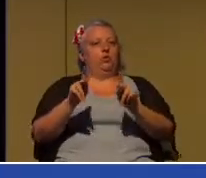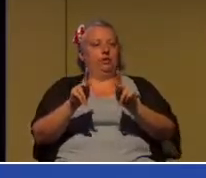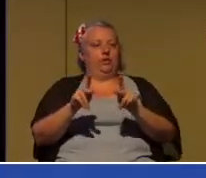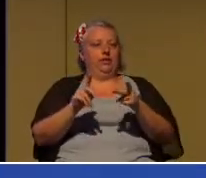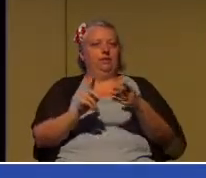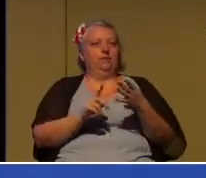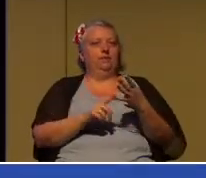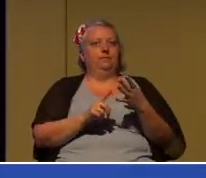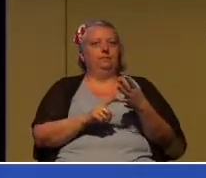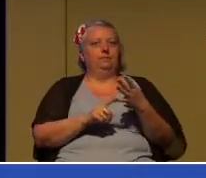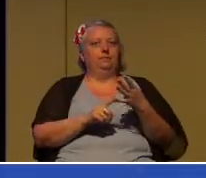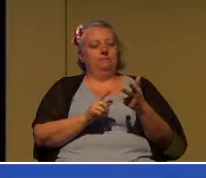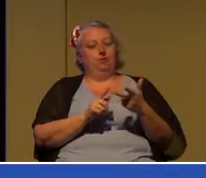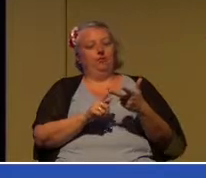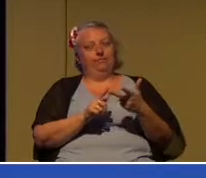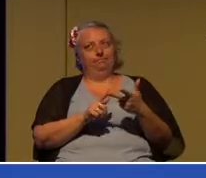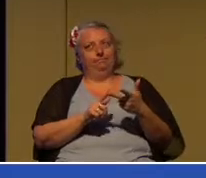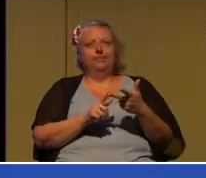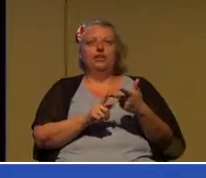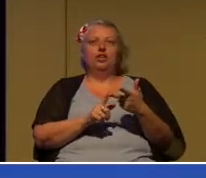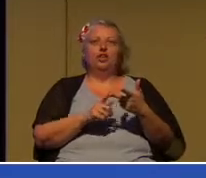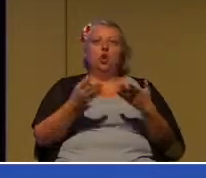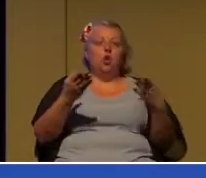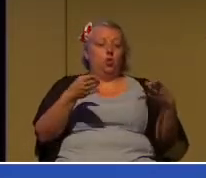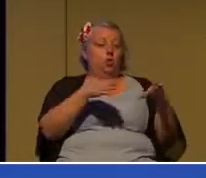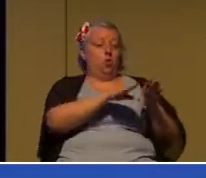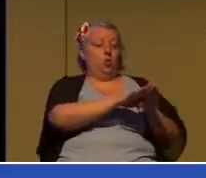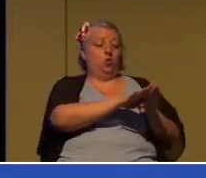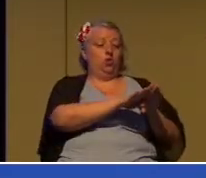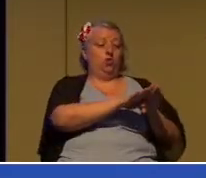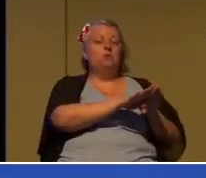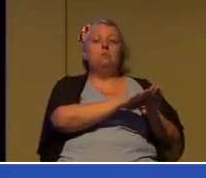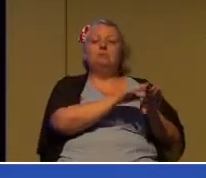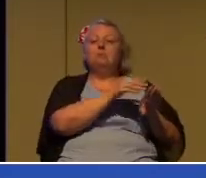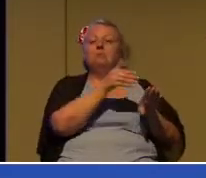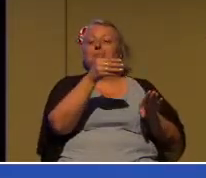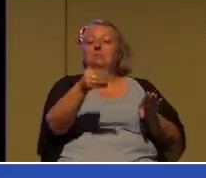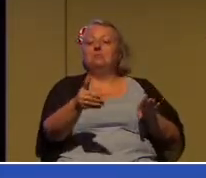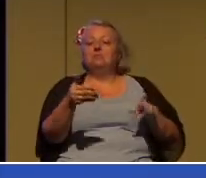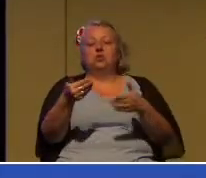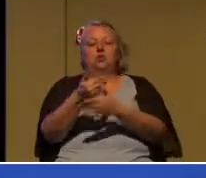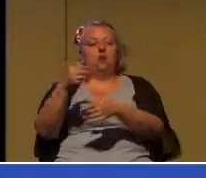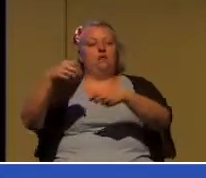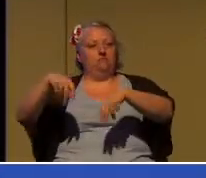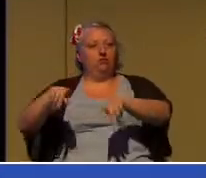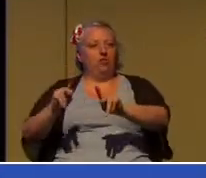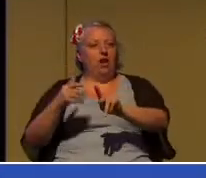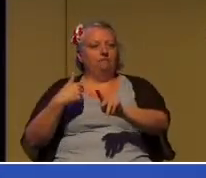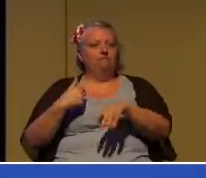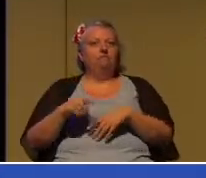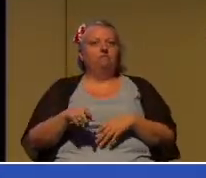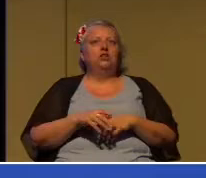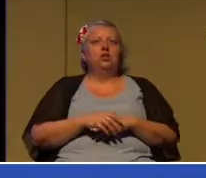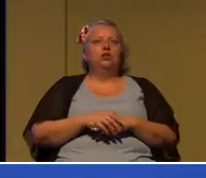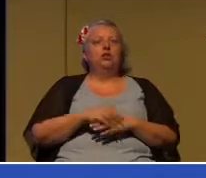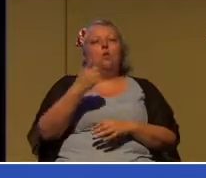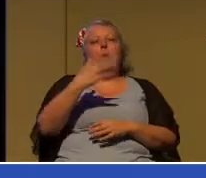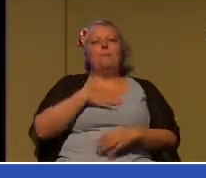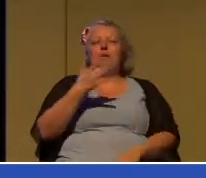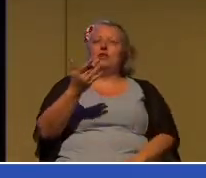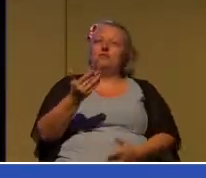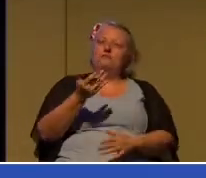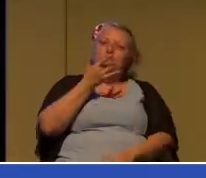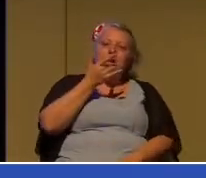Closure brings new opportunities. One of my favorite cartoons